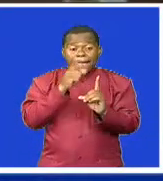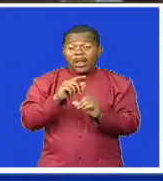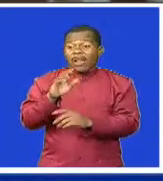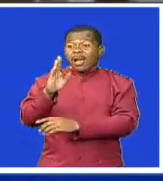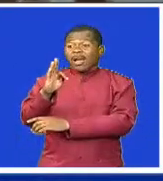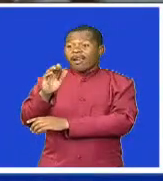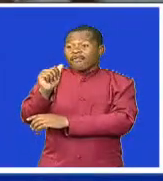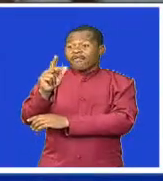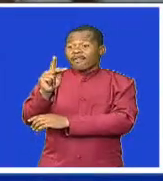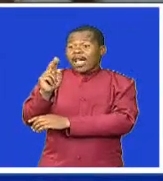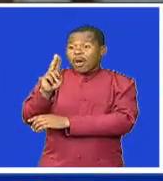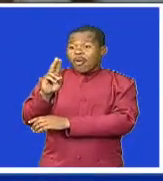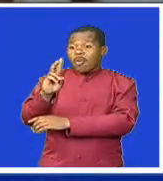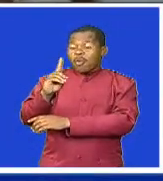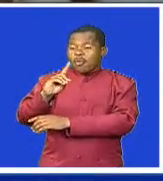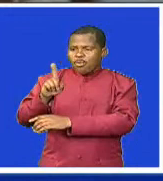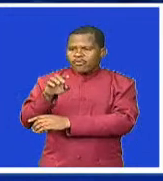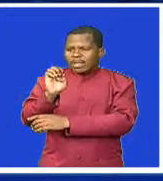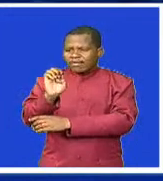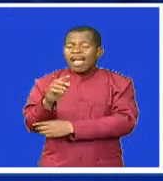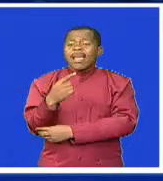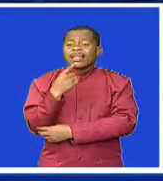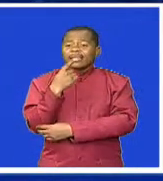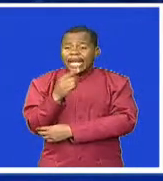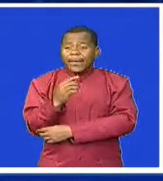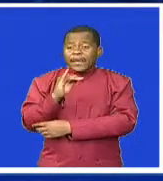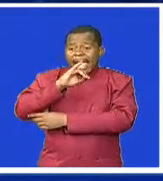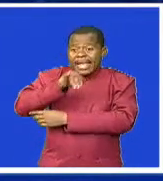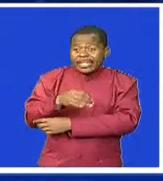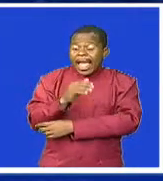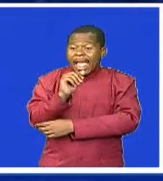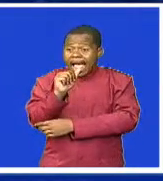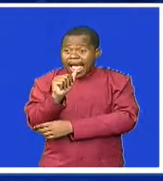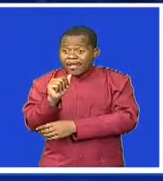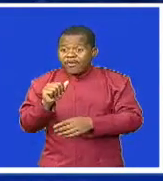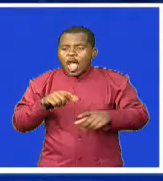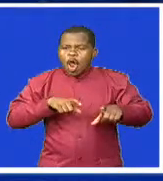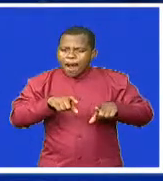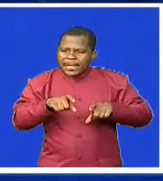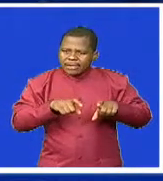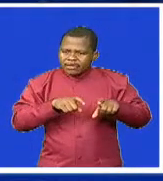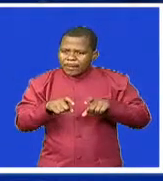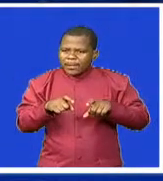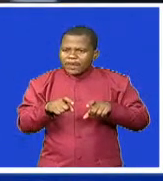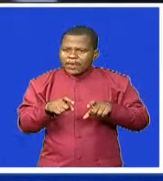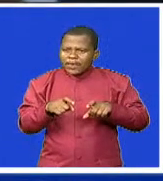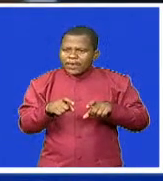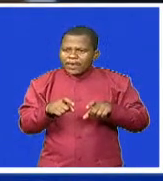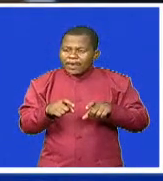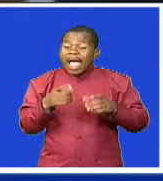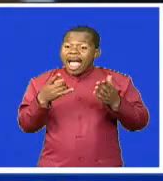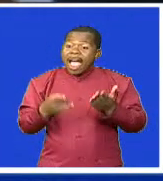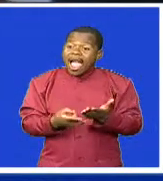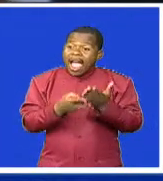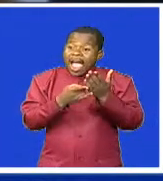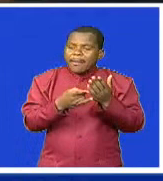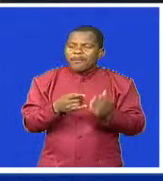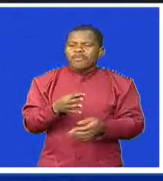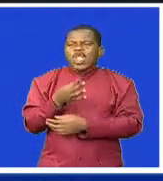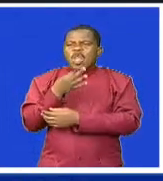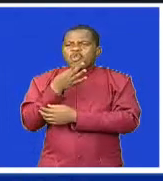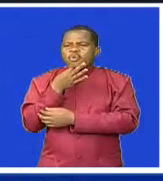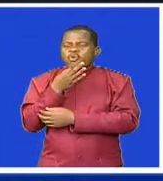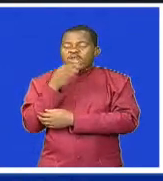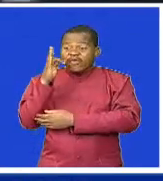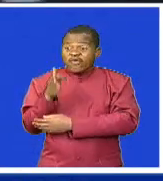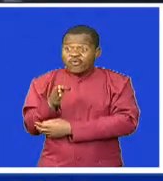creates future entrepreneurs who will take the burden from them and further play a vital role